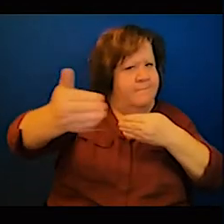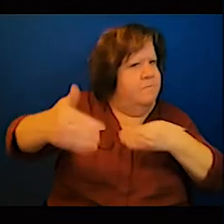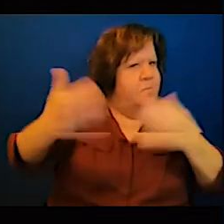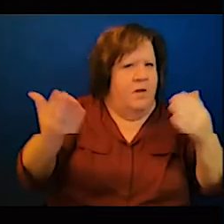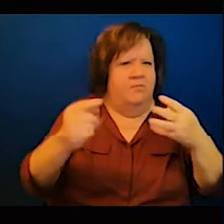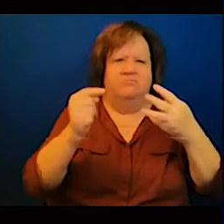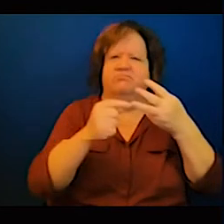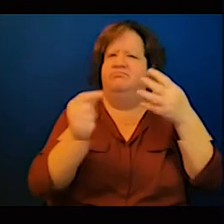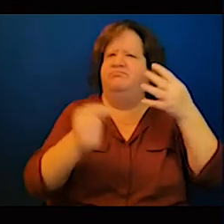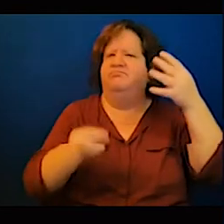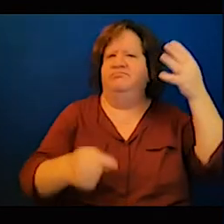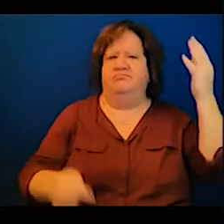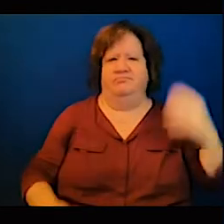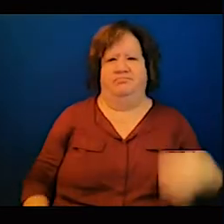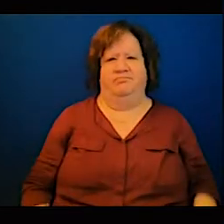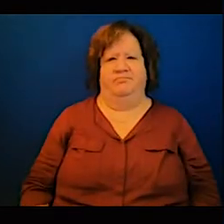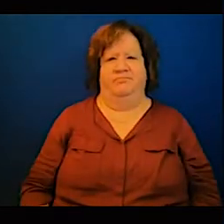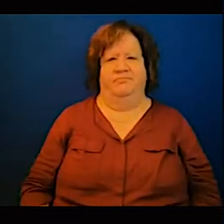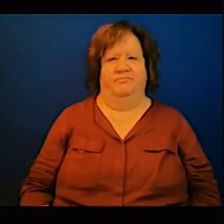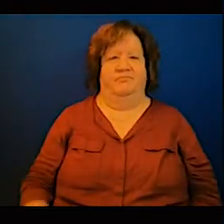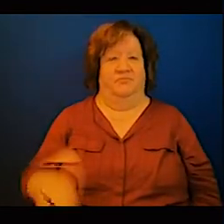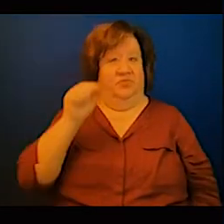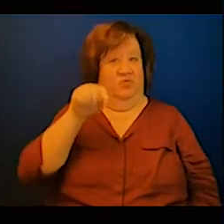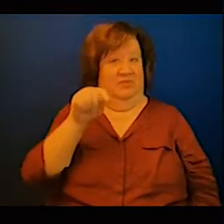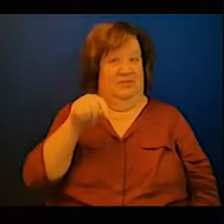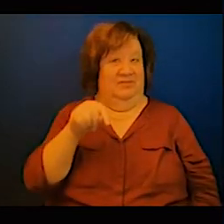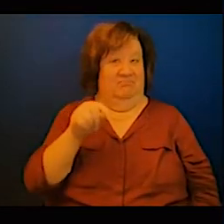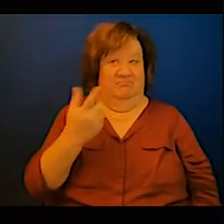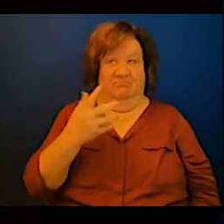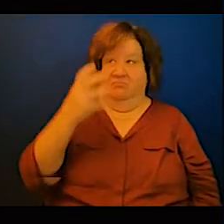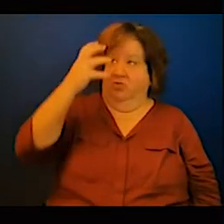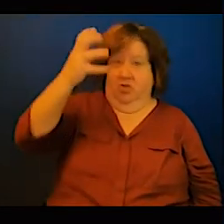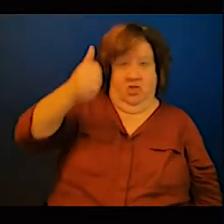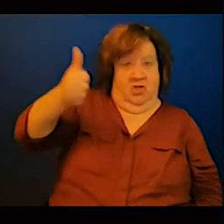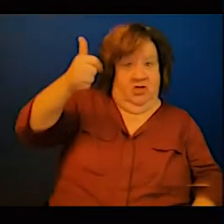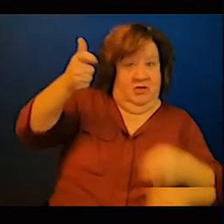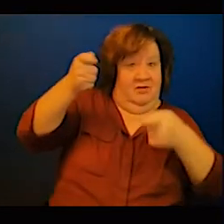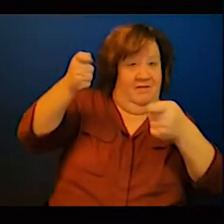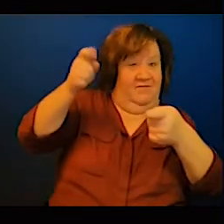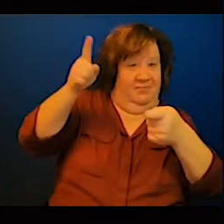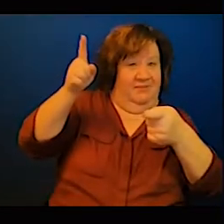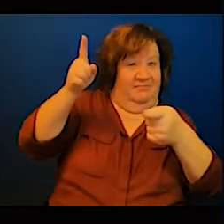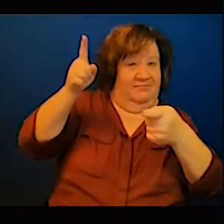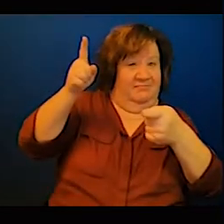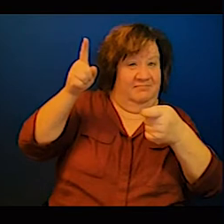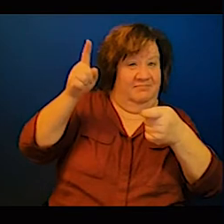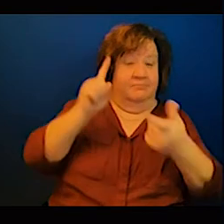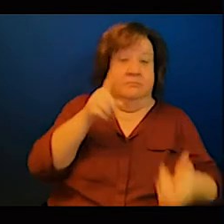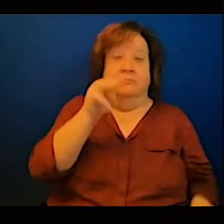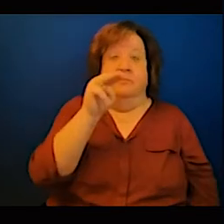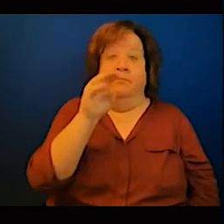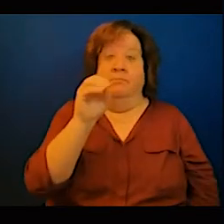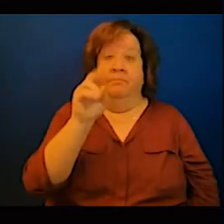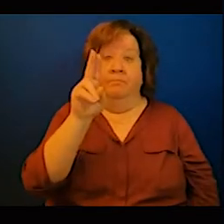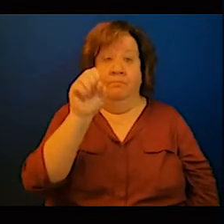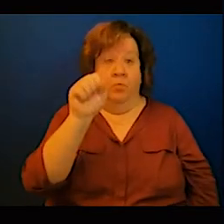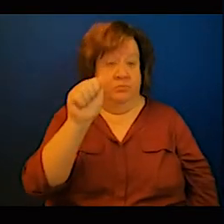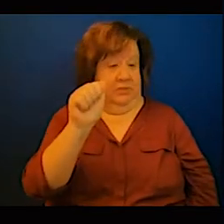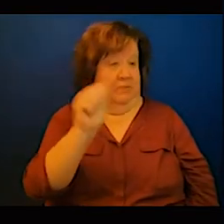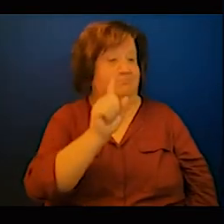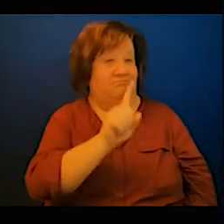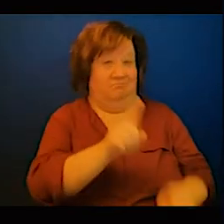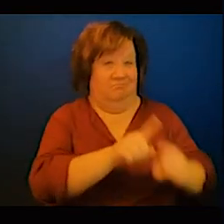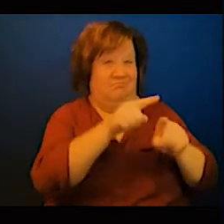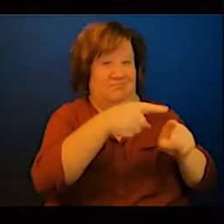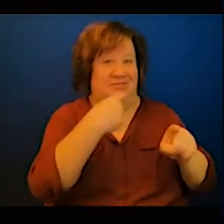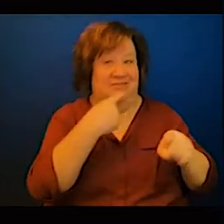but private sector how does it come in and these are two levels there is high level big companies that will go to conventional banks and